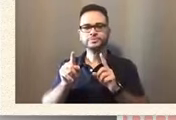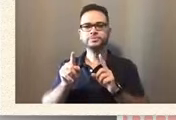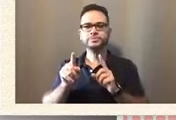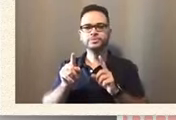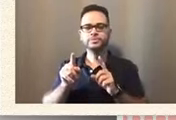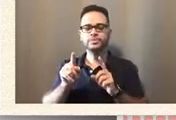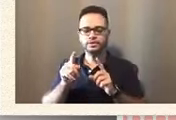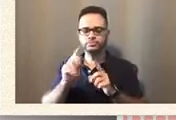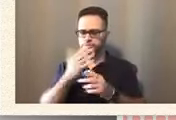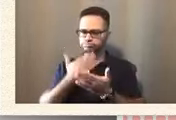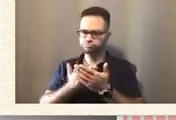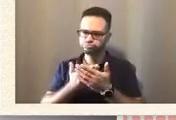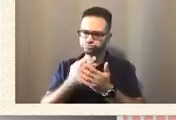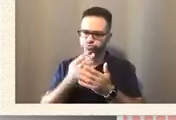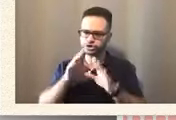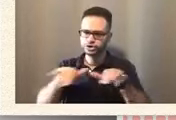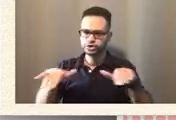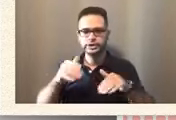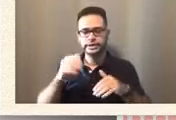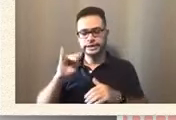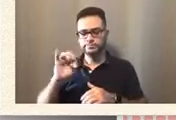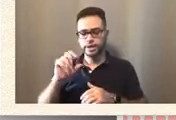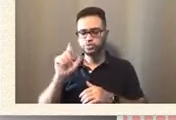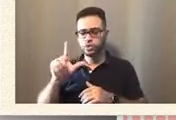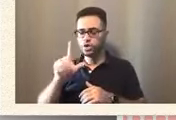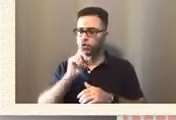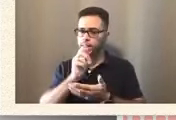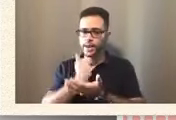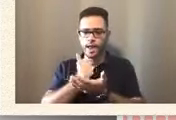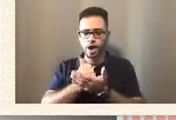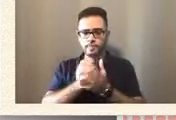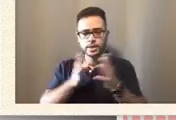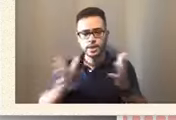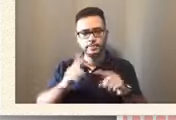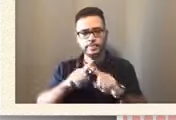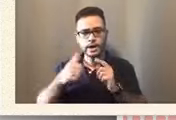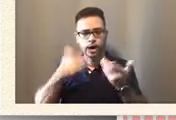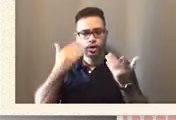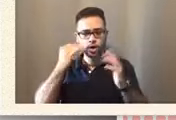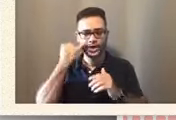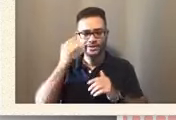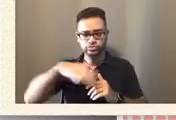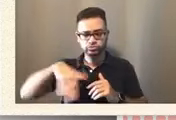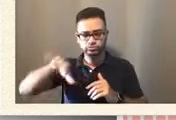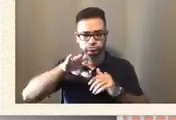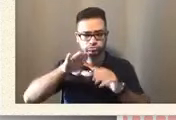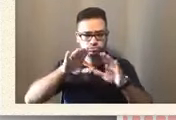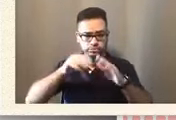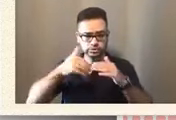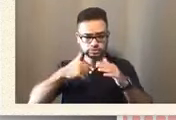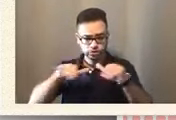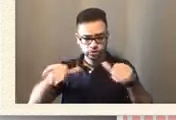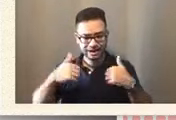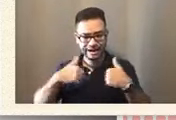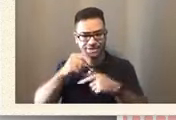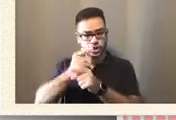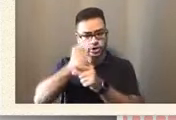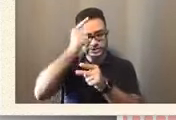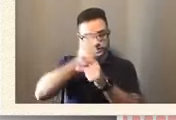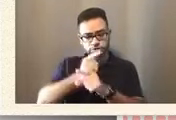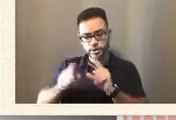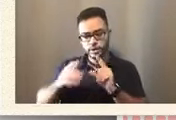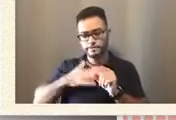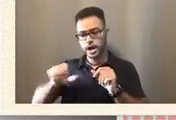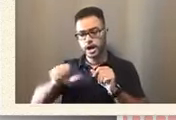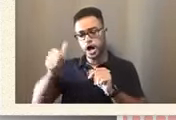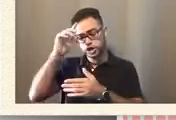me a lot. I don't know if any of you, of your kiddos have siblings. I don't know. But, you my other son, even though he gets frustrated a lot, he's a